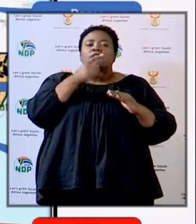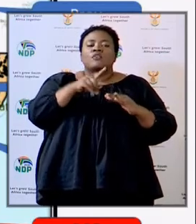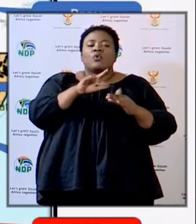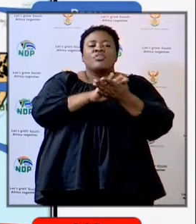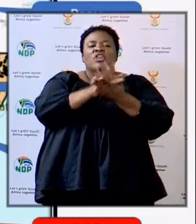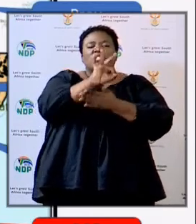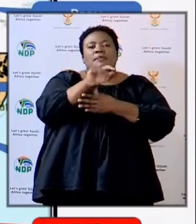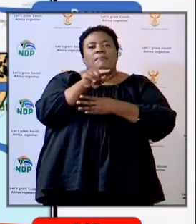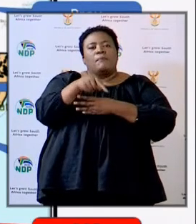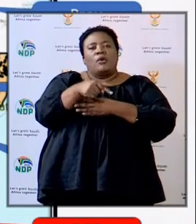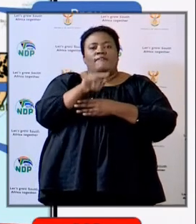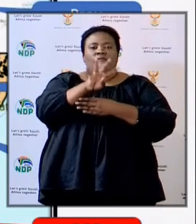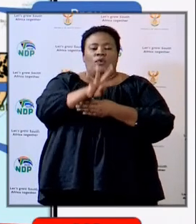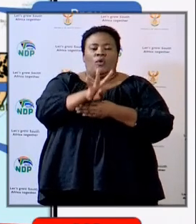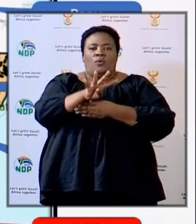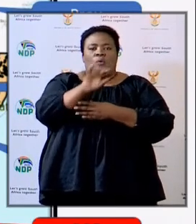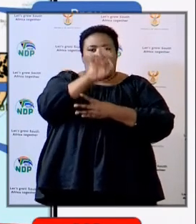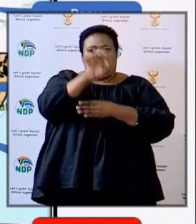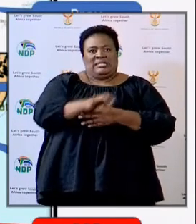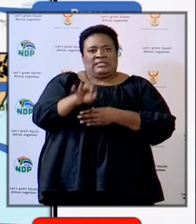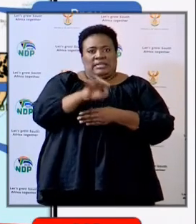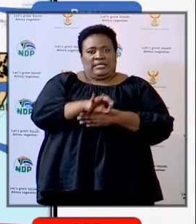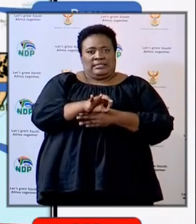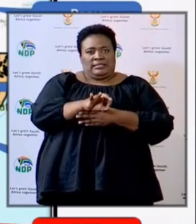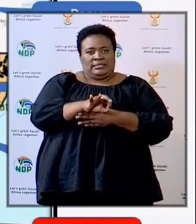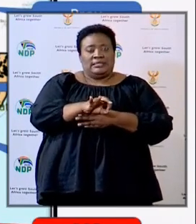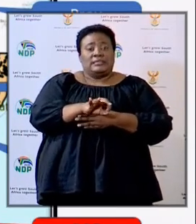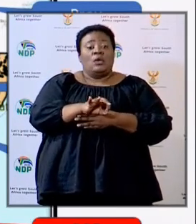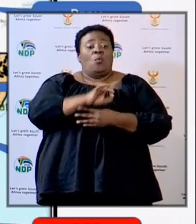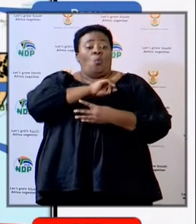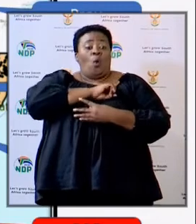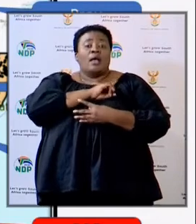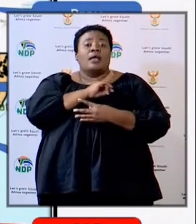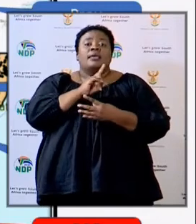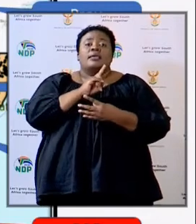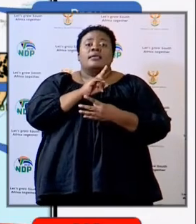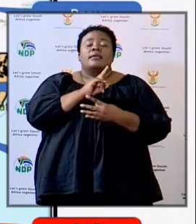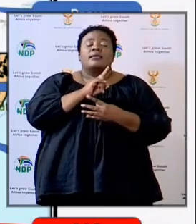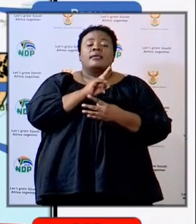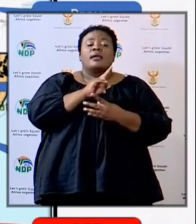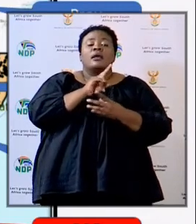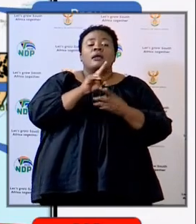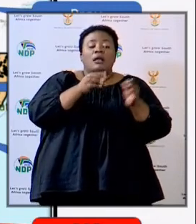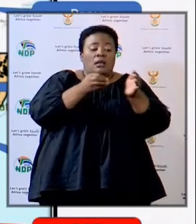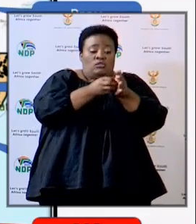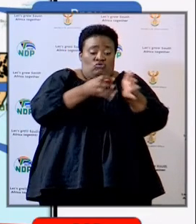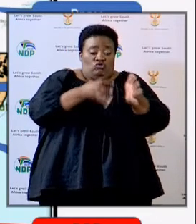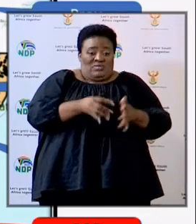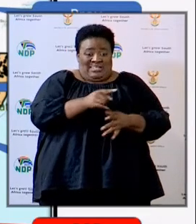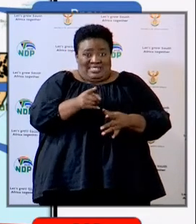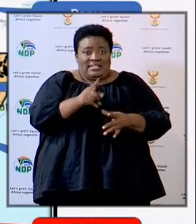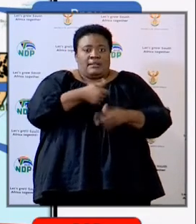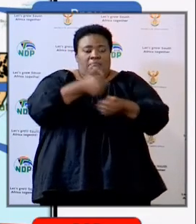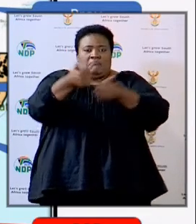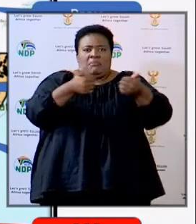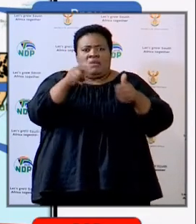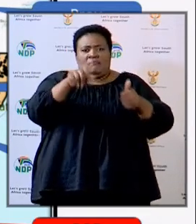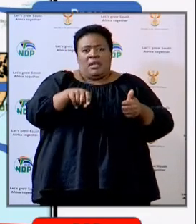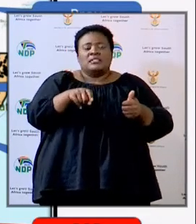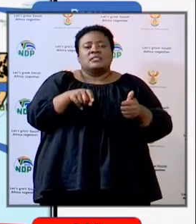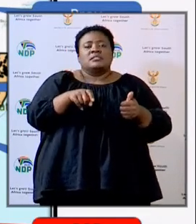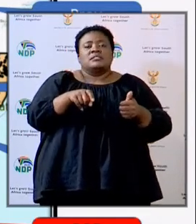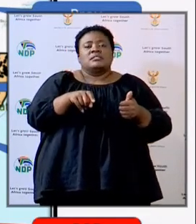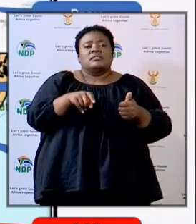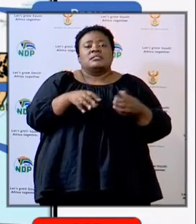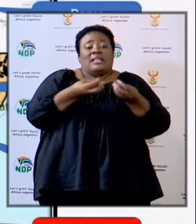.4% of learners will be received by schools tomorrow. I want that to be understood, the number of units that we are